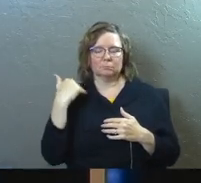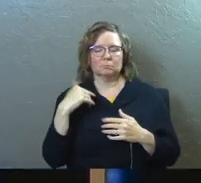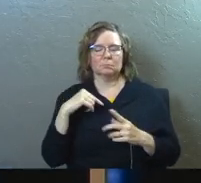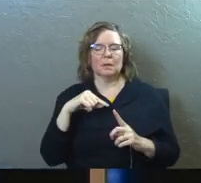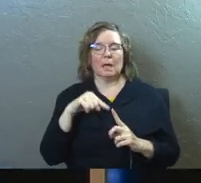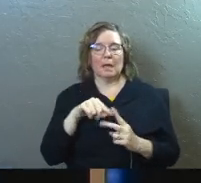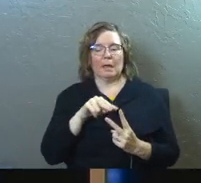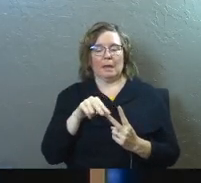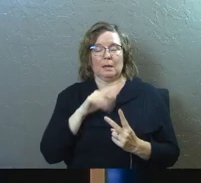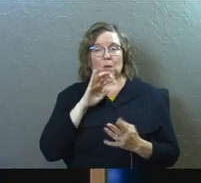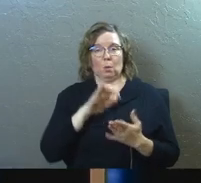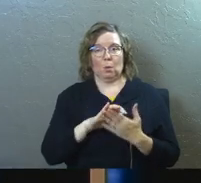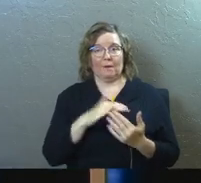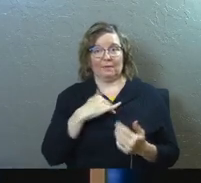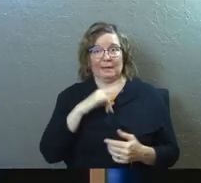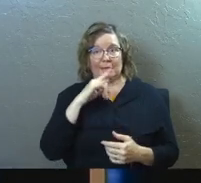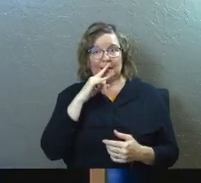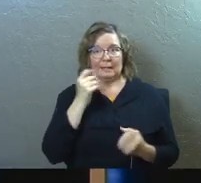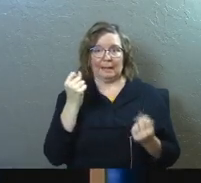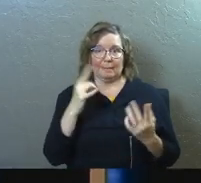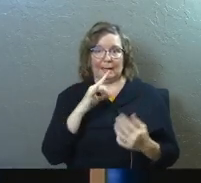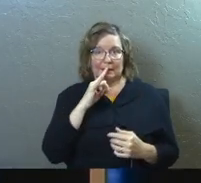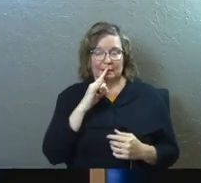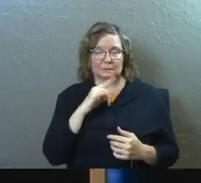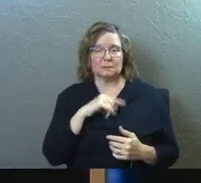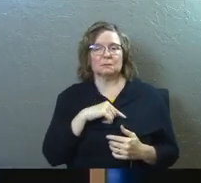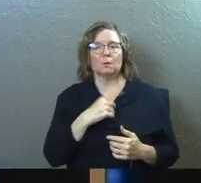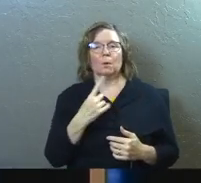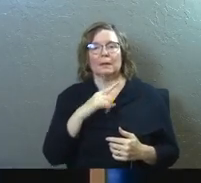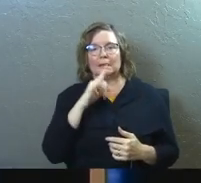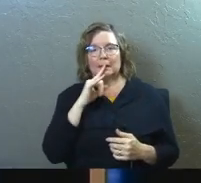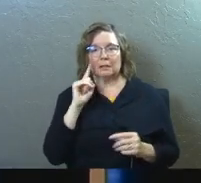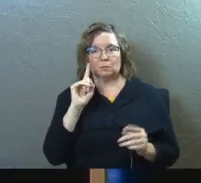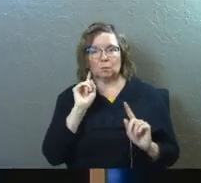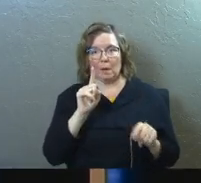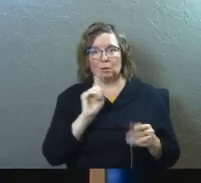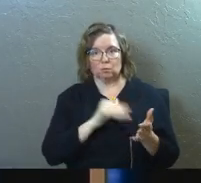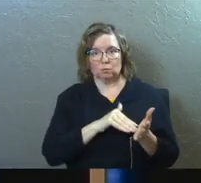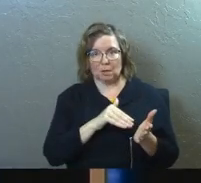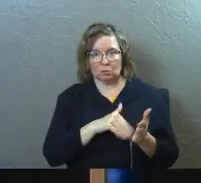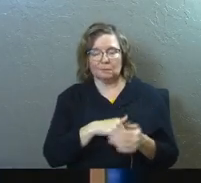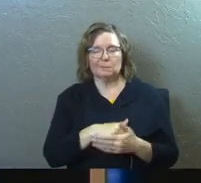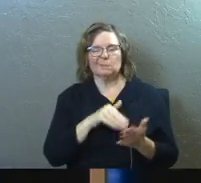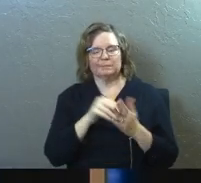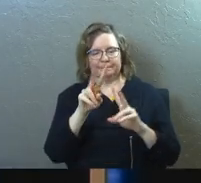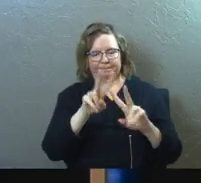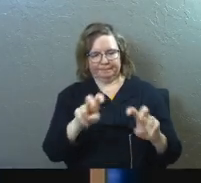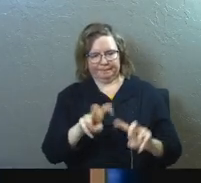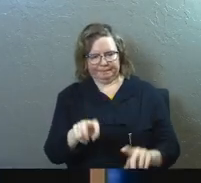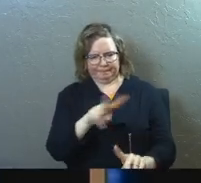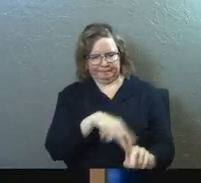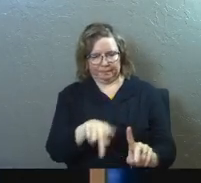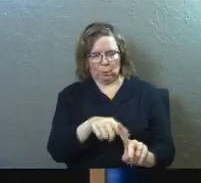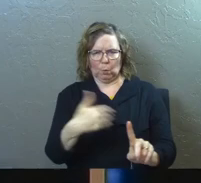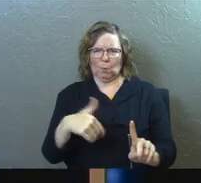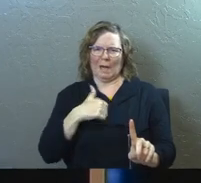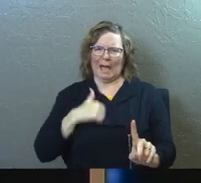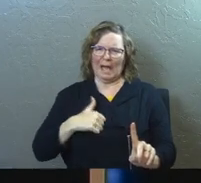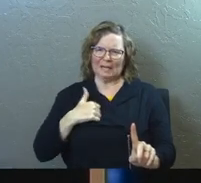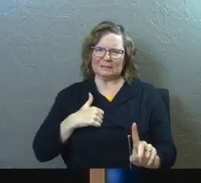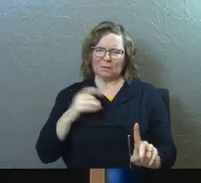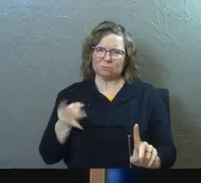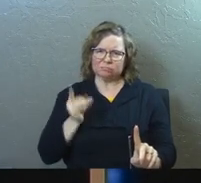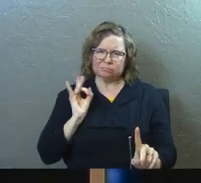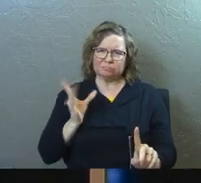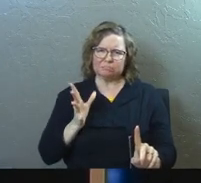And he and his wife had taken one of their kids. They had many kids. And they took one of their kids to the doctor. And the doctor said, the asthma in this kid is so bad.